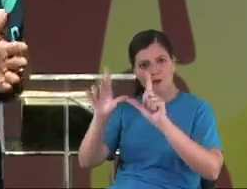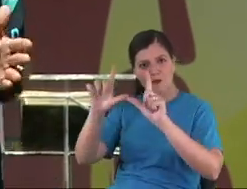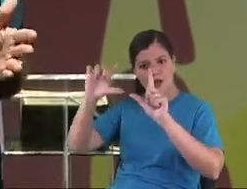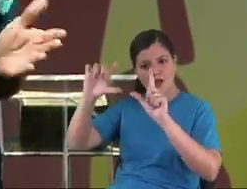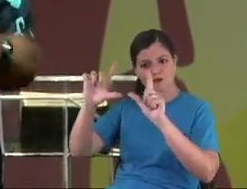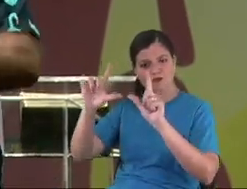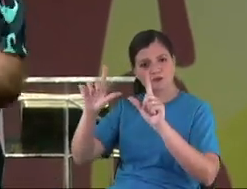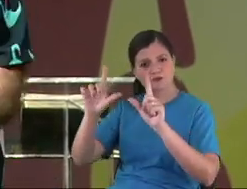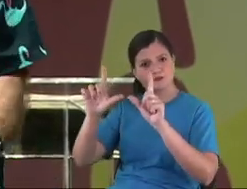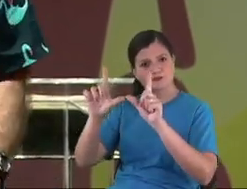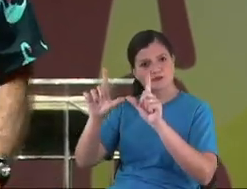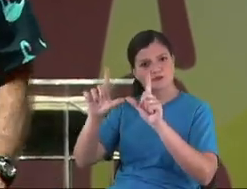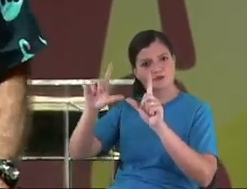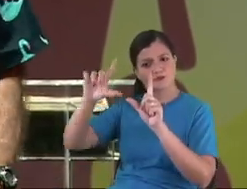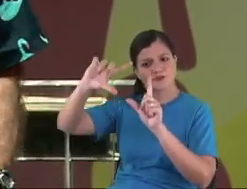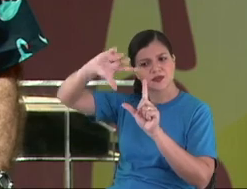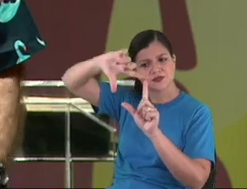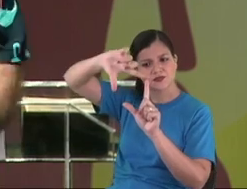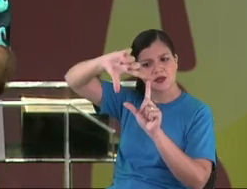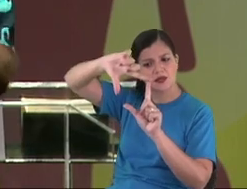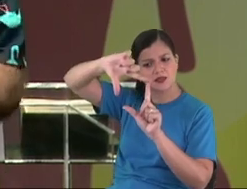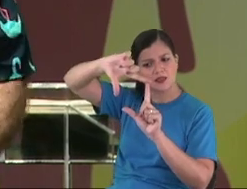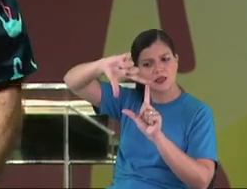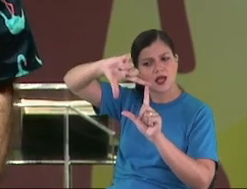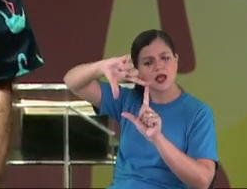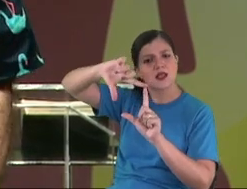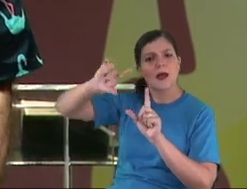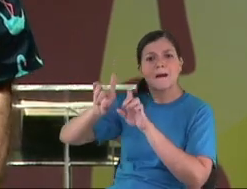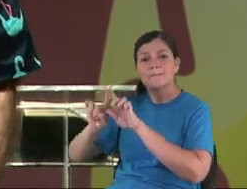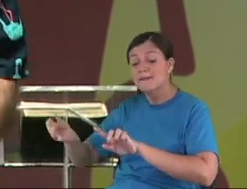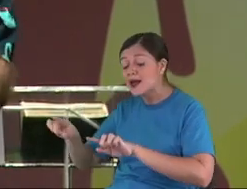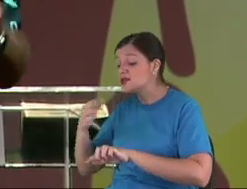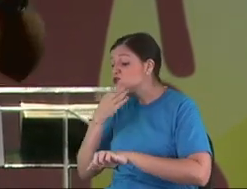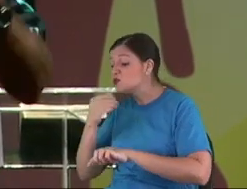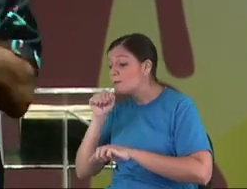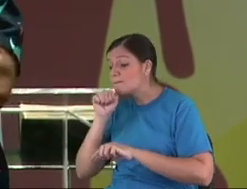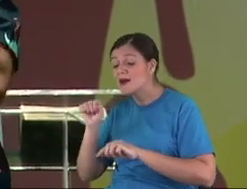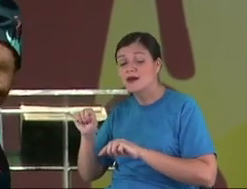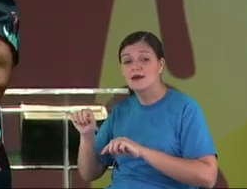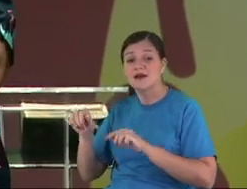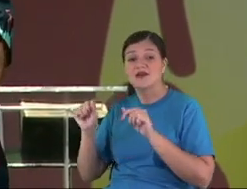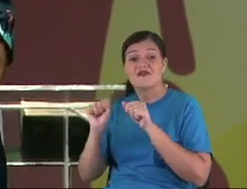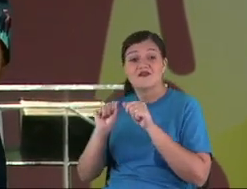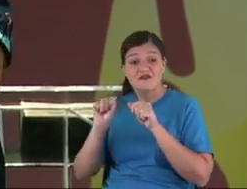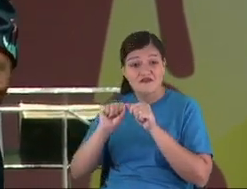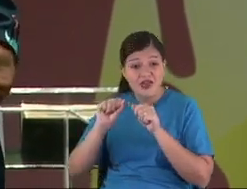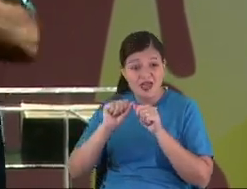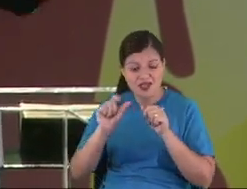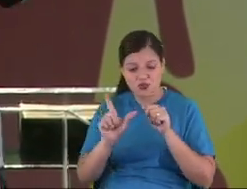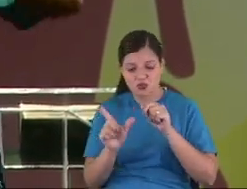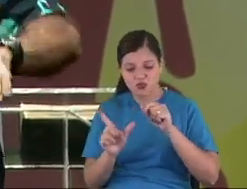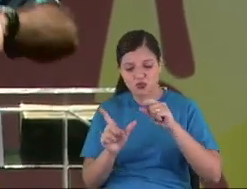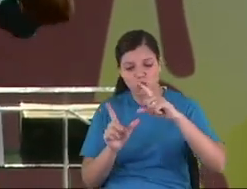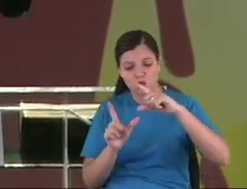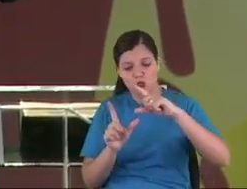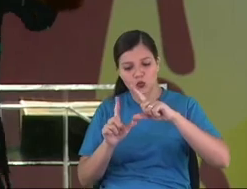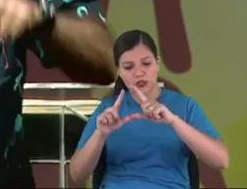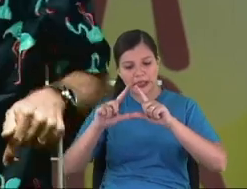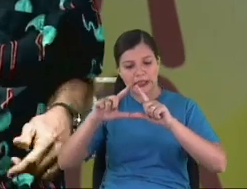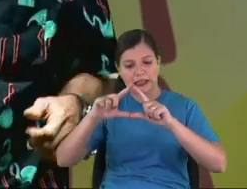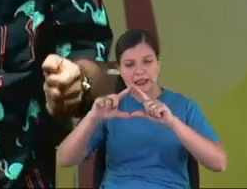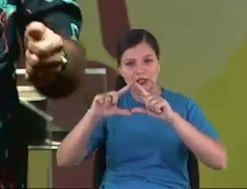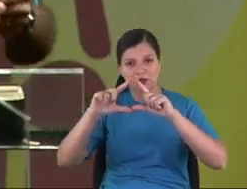He made it with two triangles. Why did you do only a square? I need to show you.